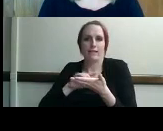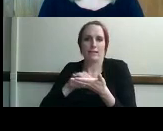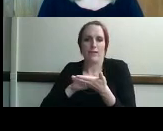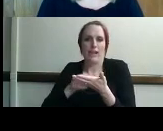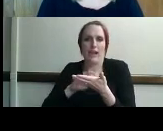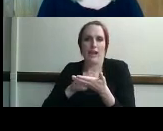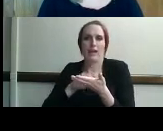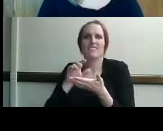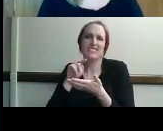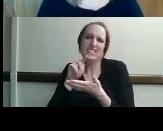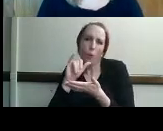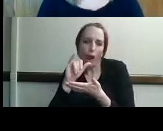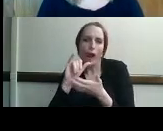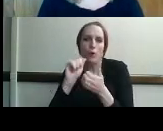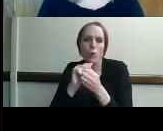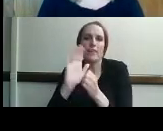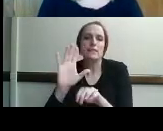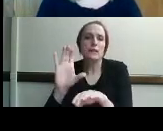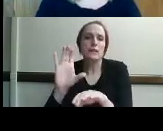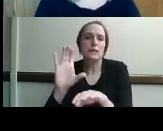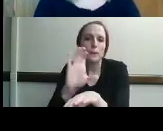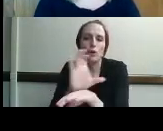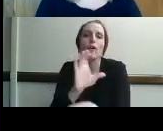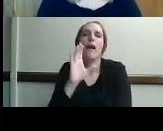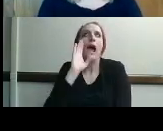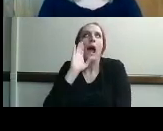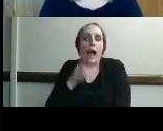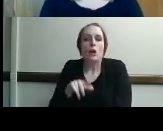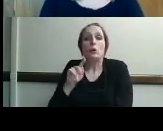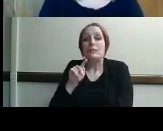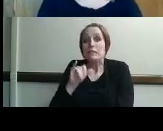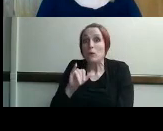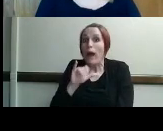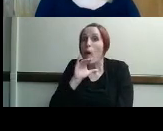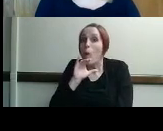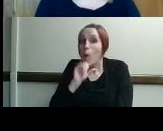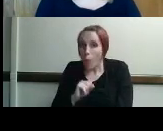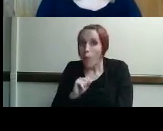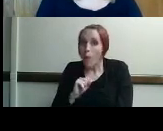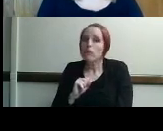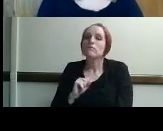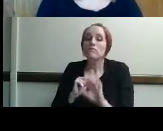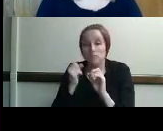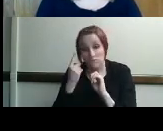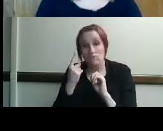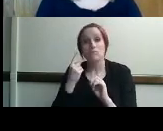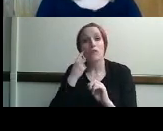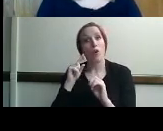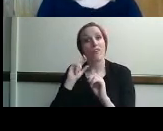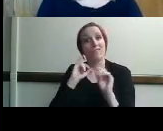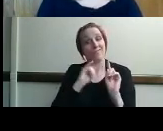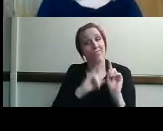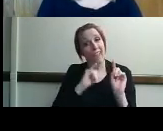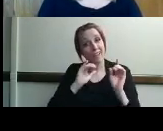computer and yes i know tty's our older technology but for steve in this situation it worked